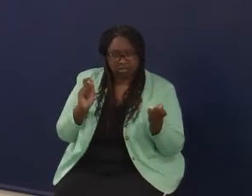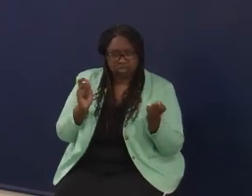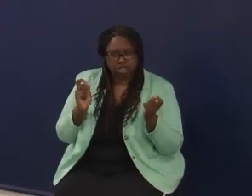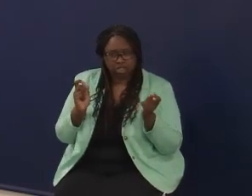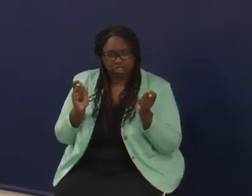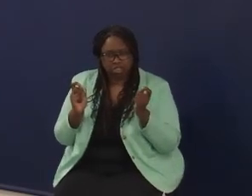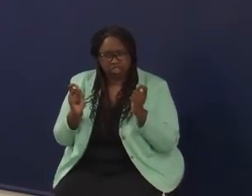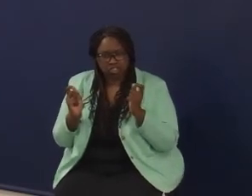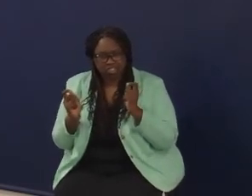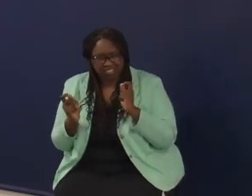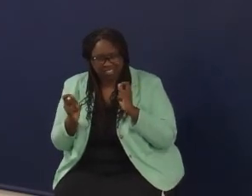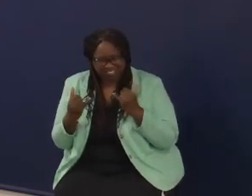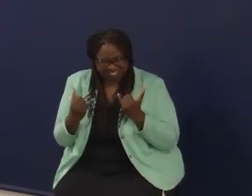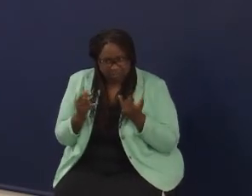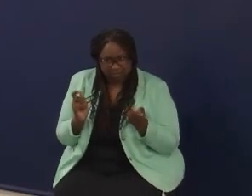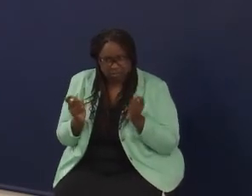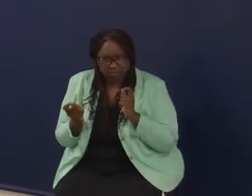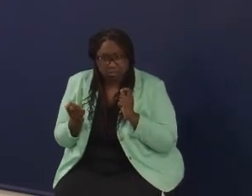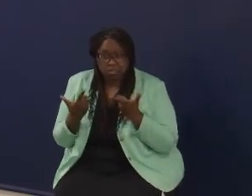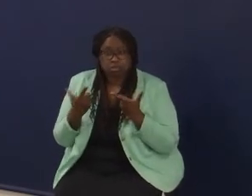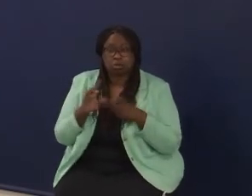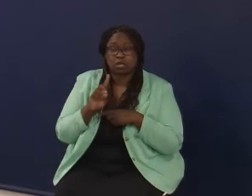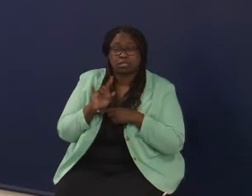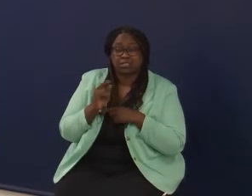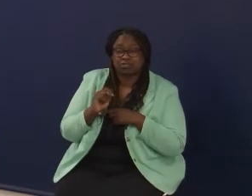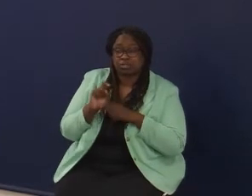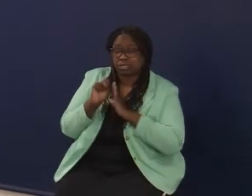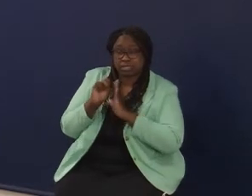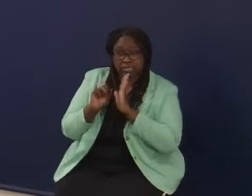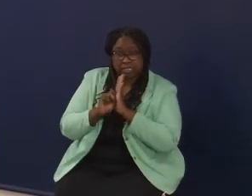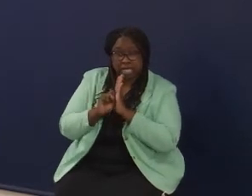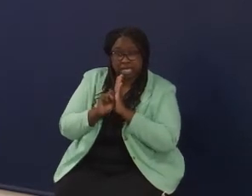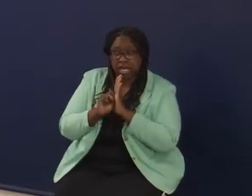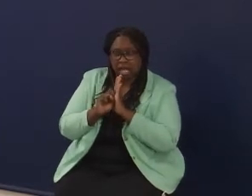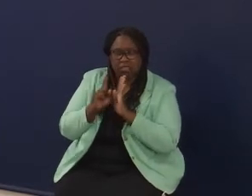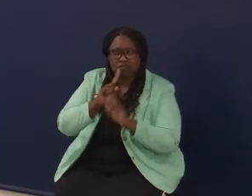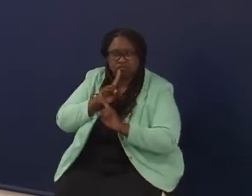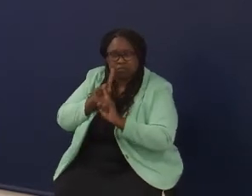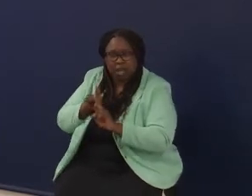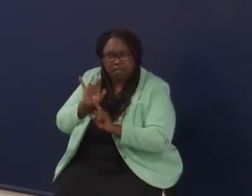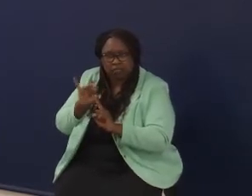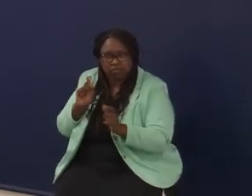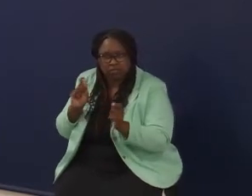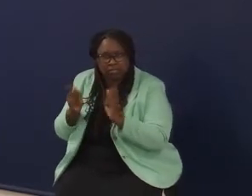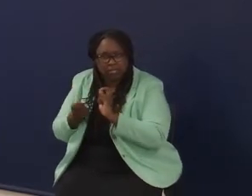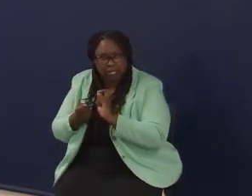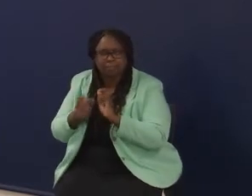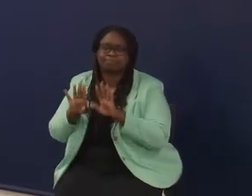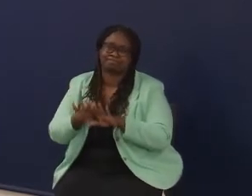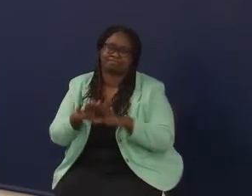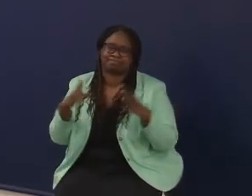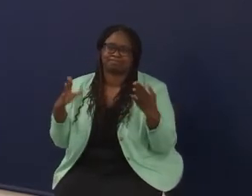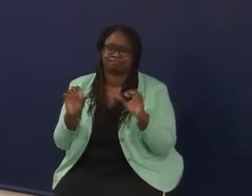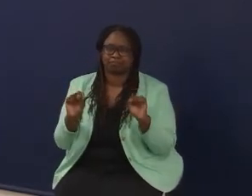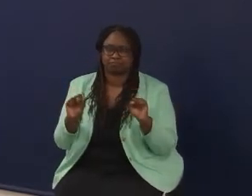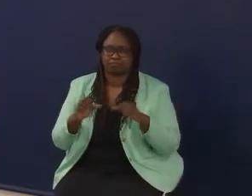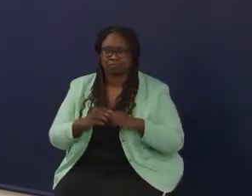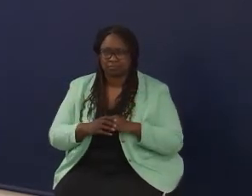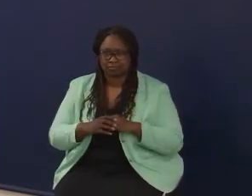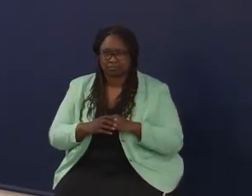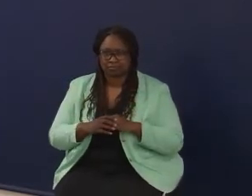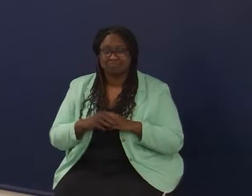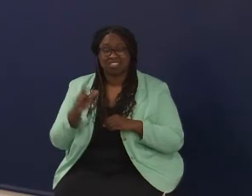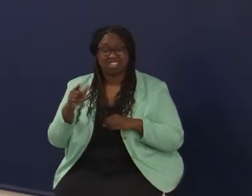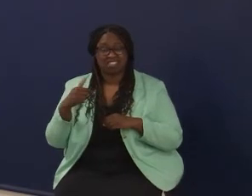And a district and a state being responsive to that is what this process sort of opens up. We actually have a container farm in our parking